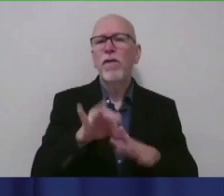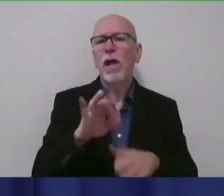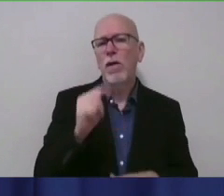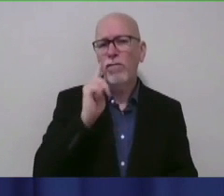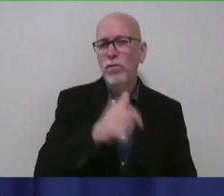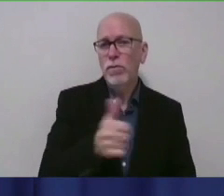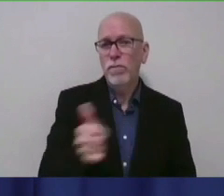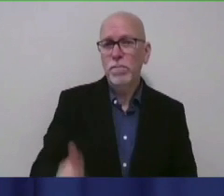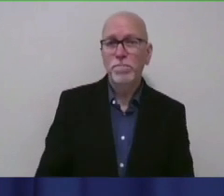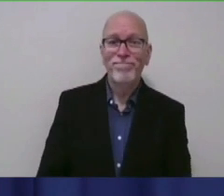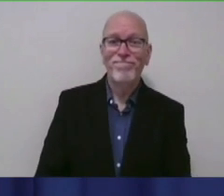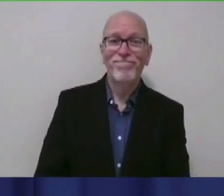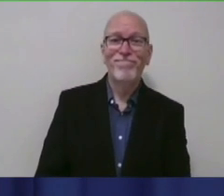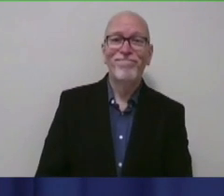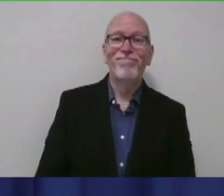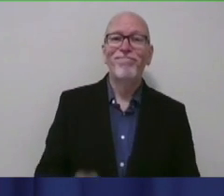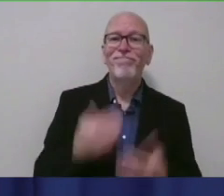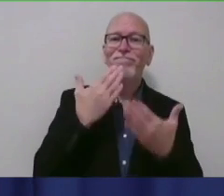Thank you. Thank you.